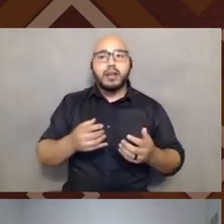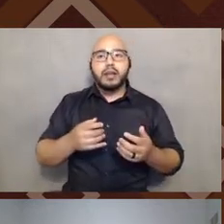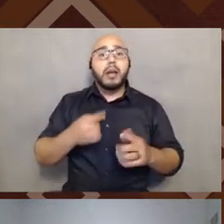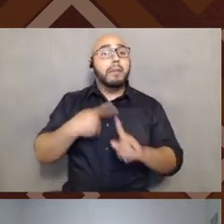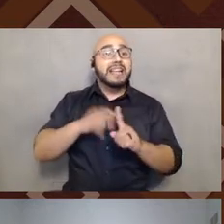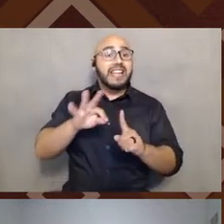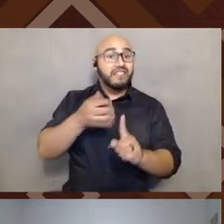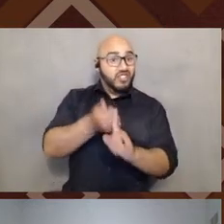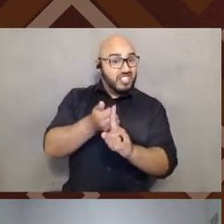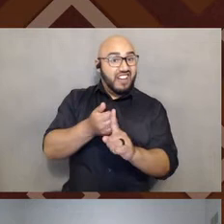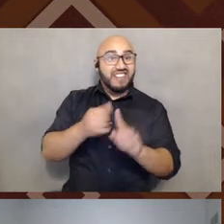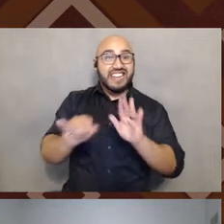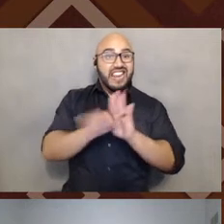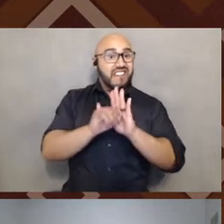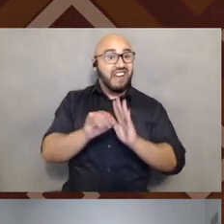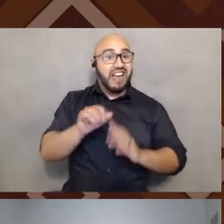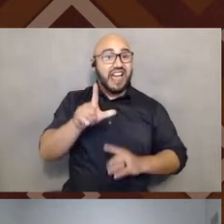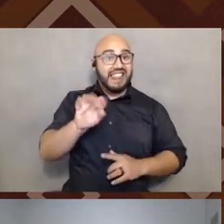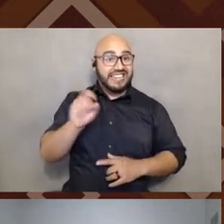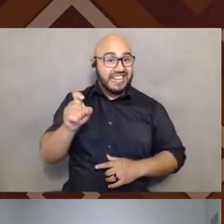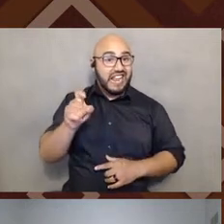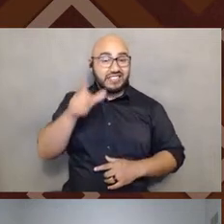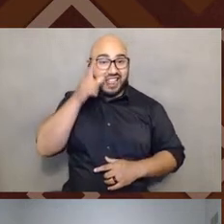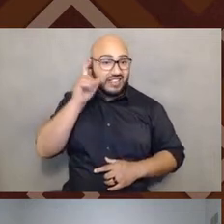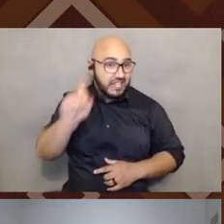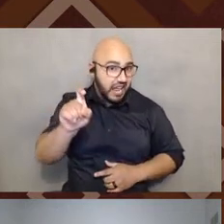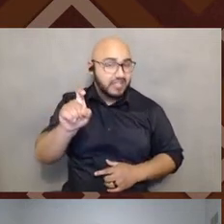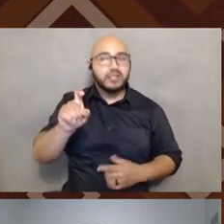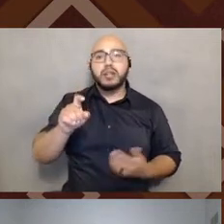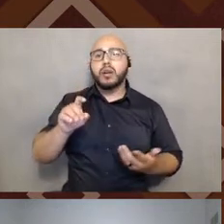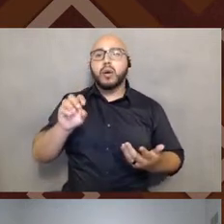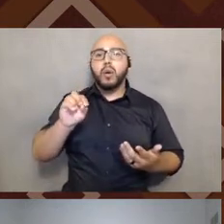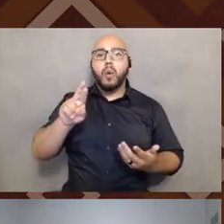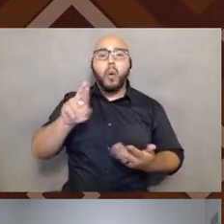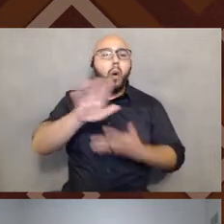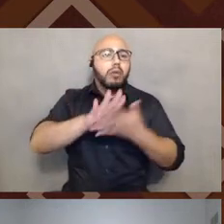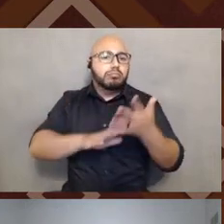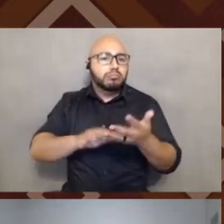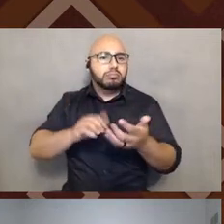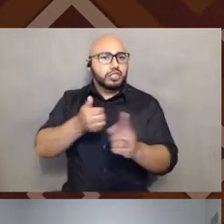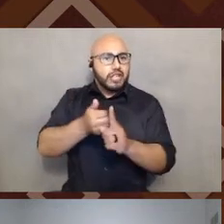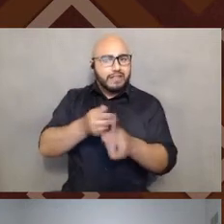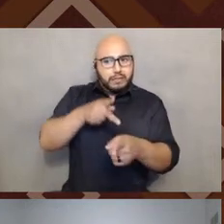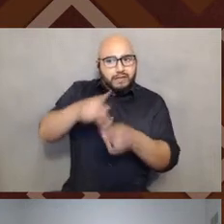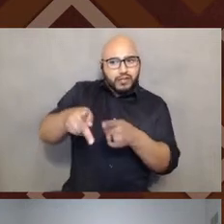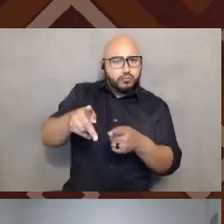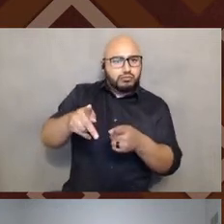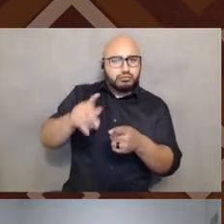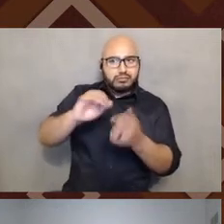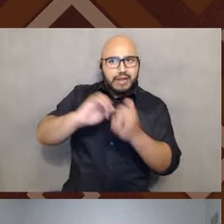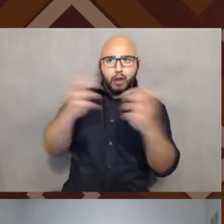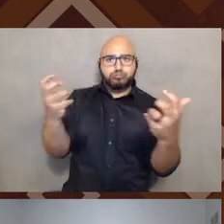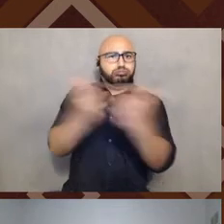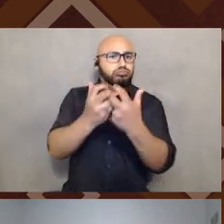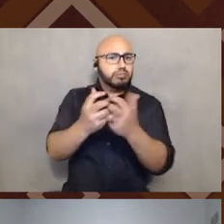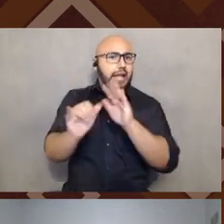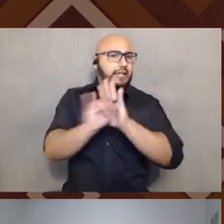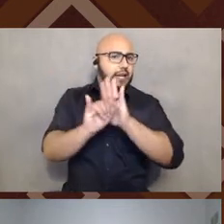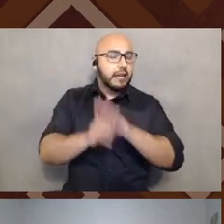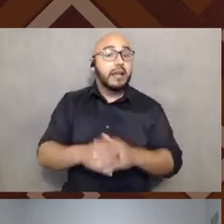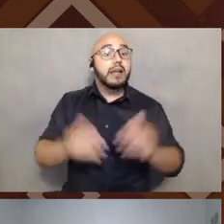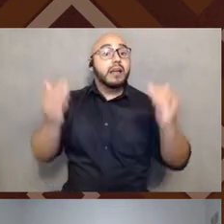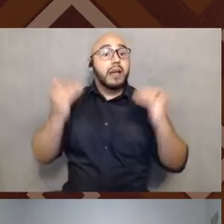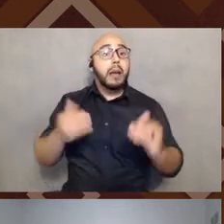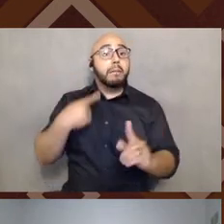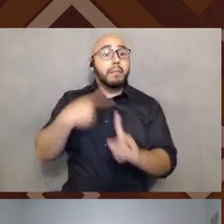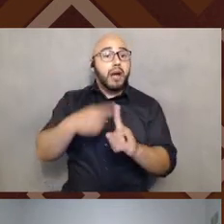are engaging with students and professionals who identify in that way. And then last, we're going to make a couple of comments around current issues that